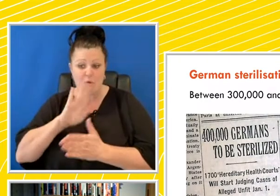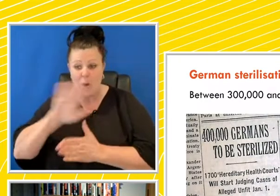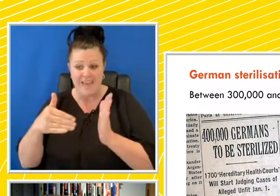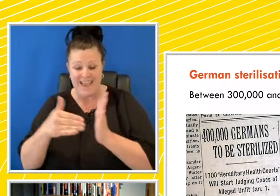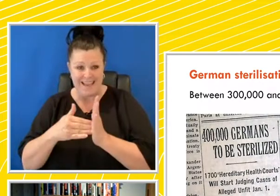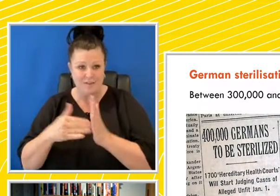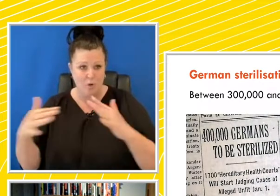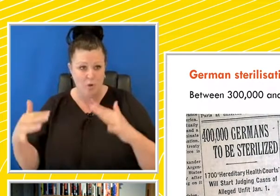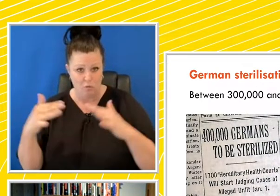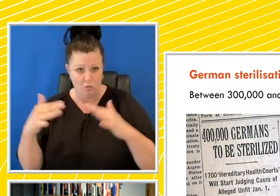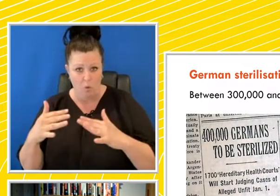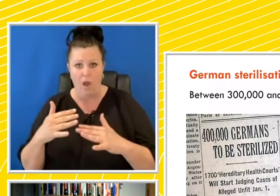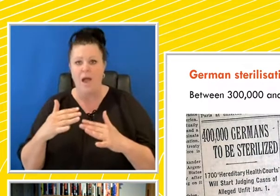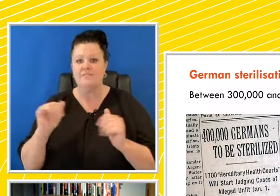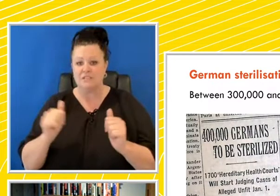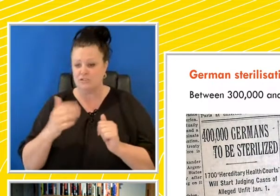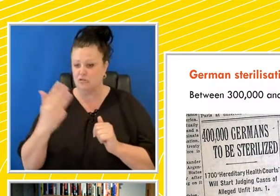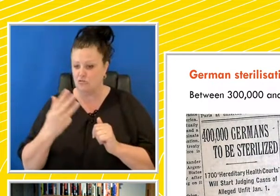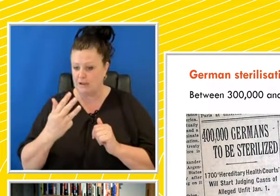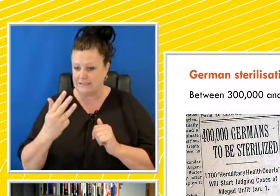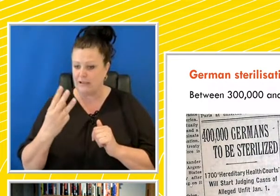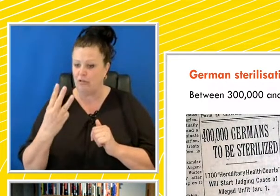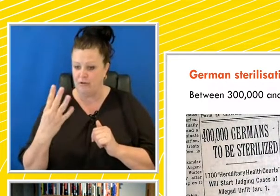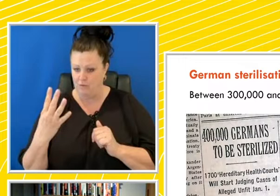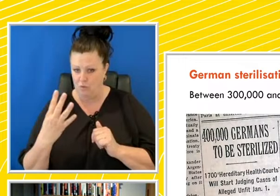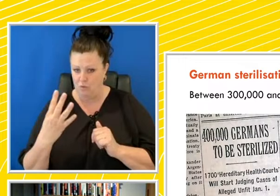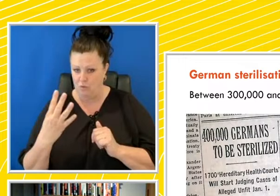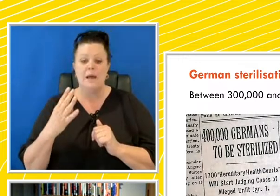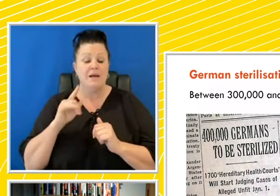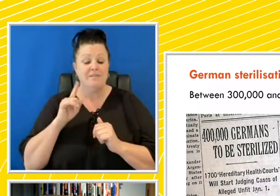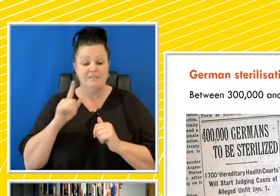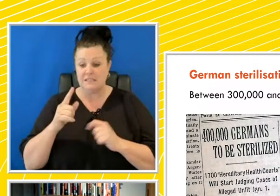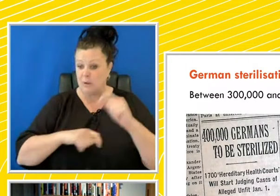So this is before the war starts. And this becomes global news.